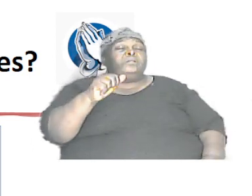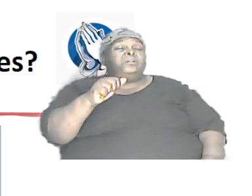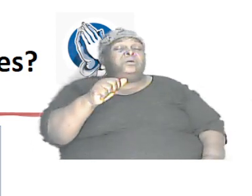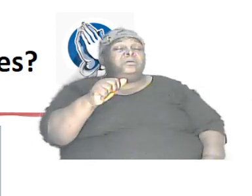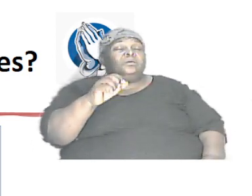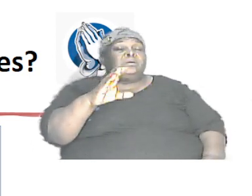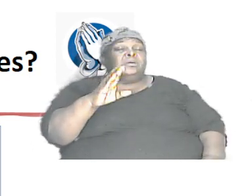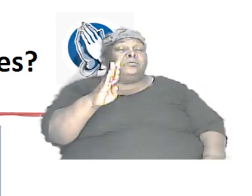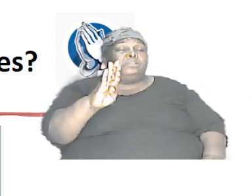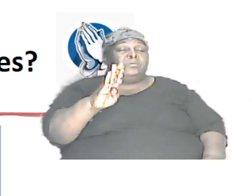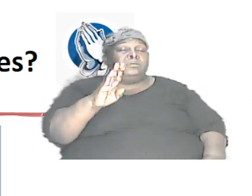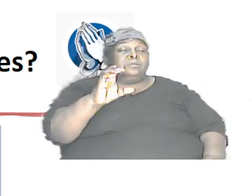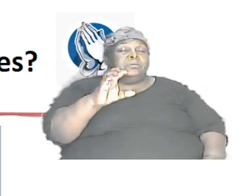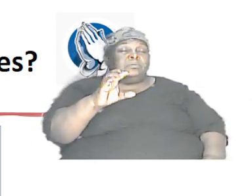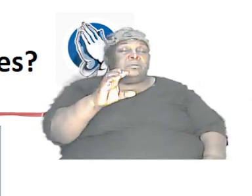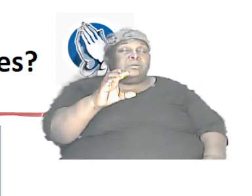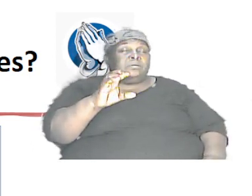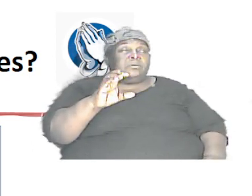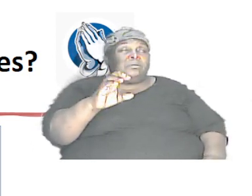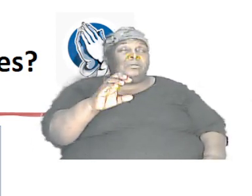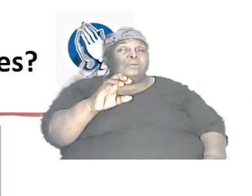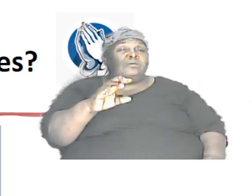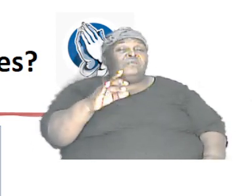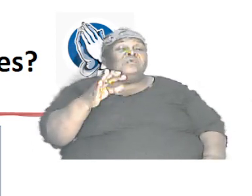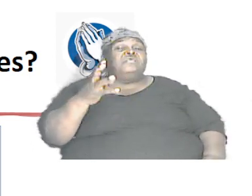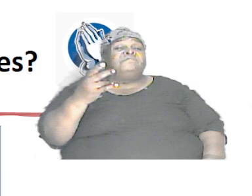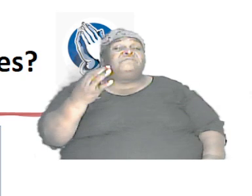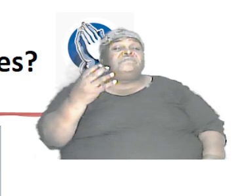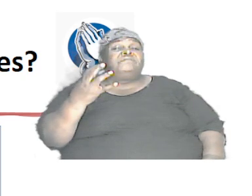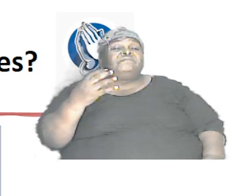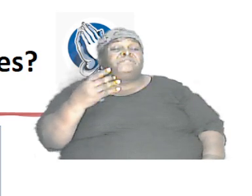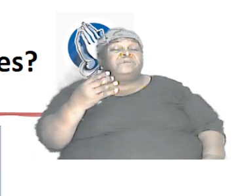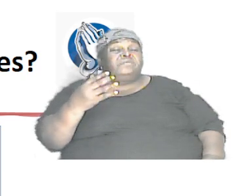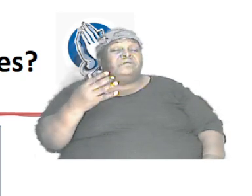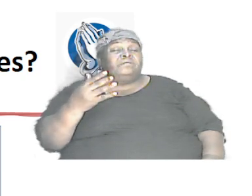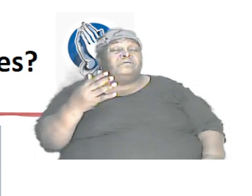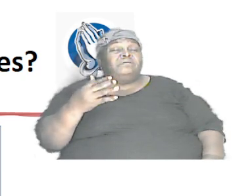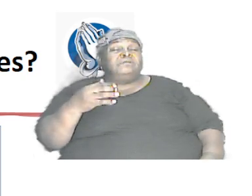one, two, three, three, five, 15 combinations are here